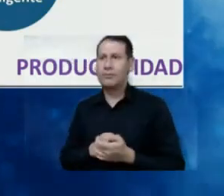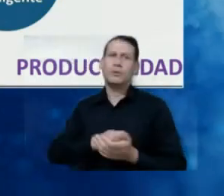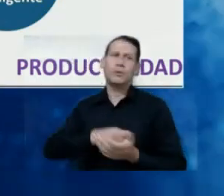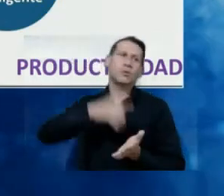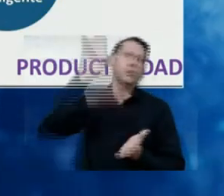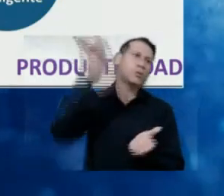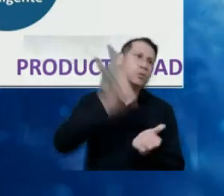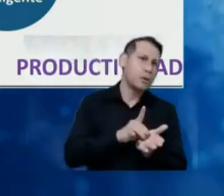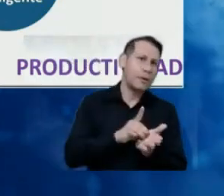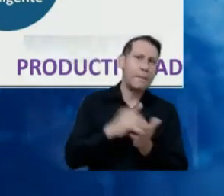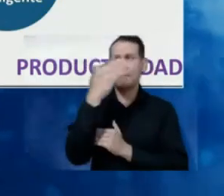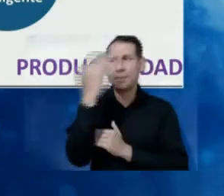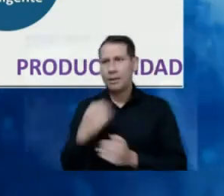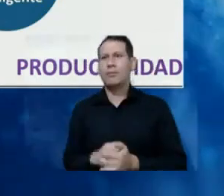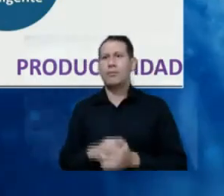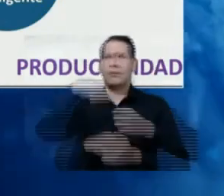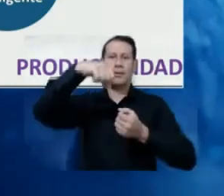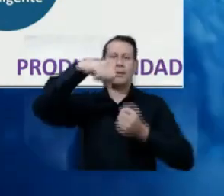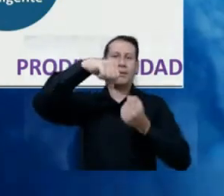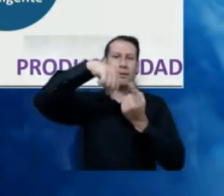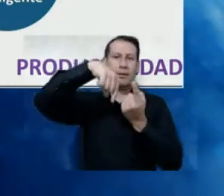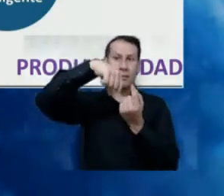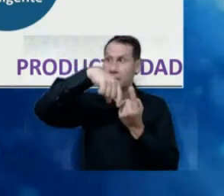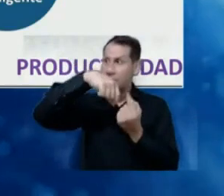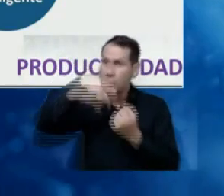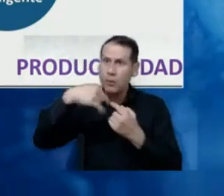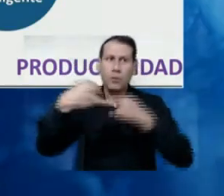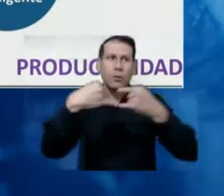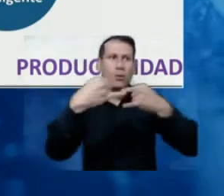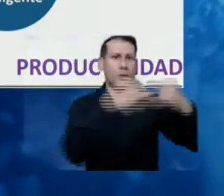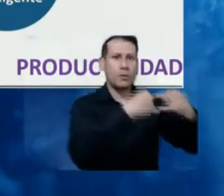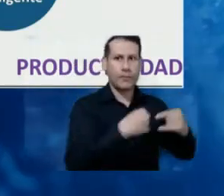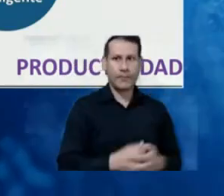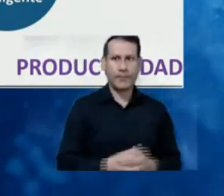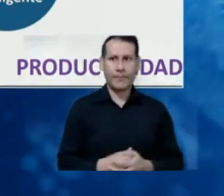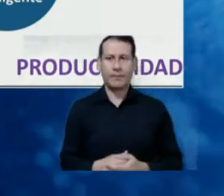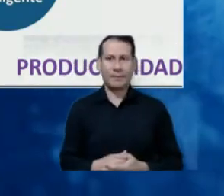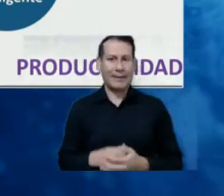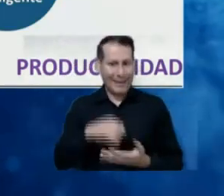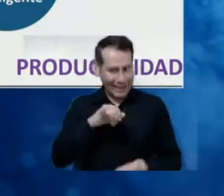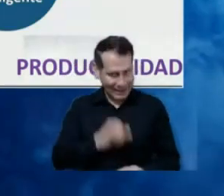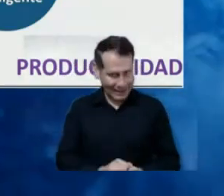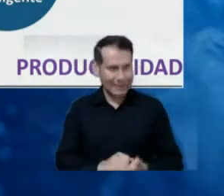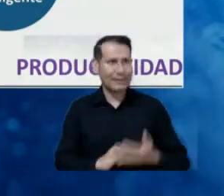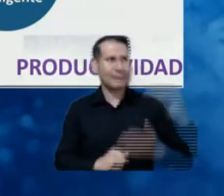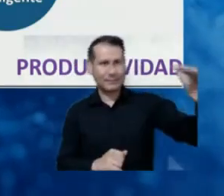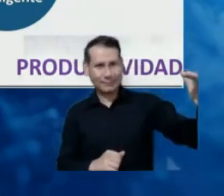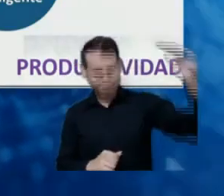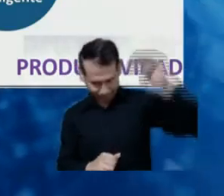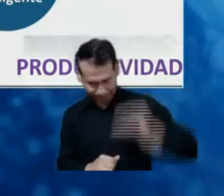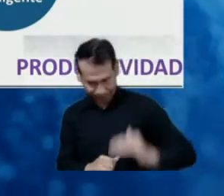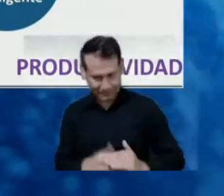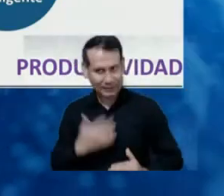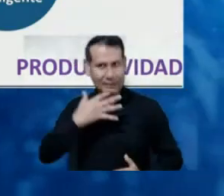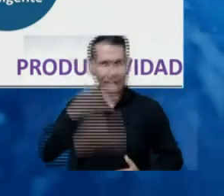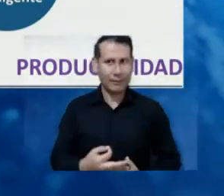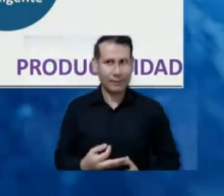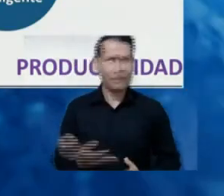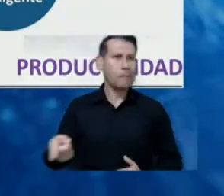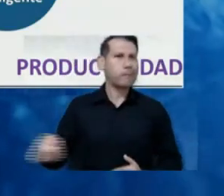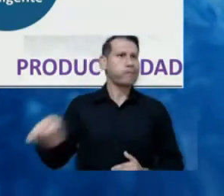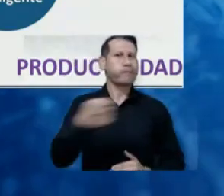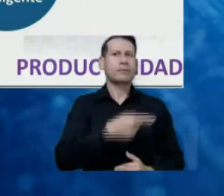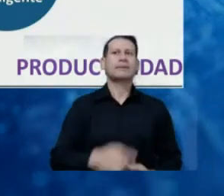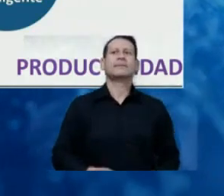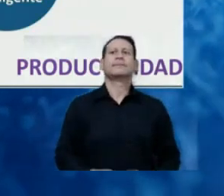download a film, you know, download that, ground that, and that will become your